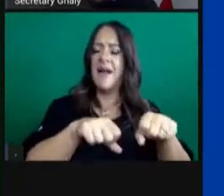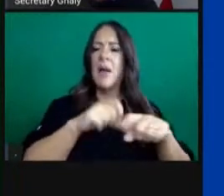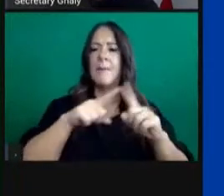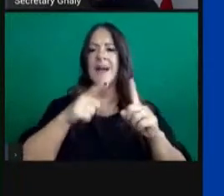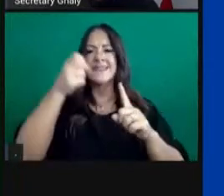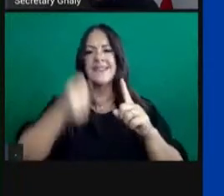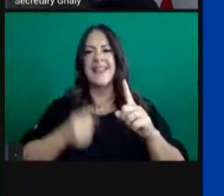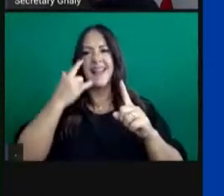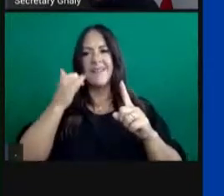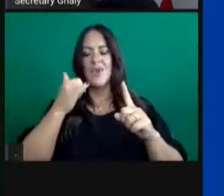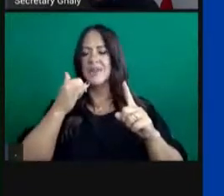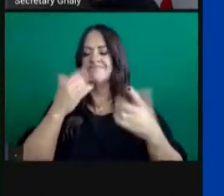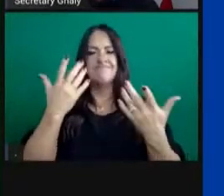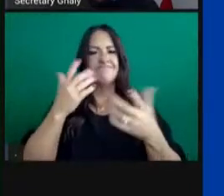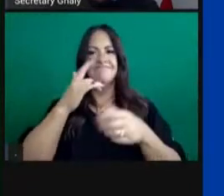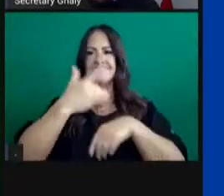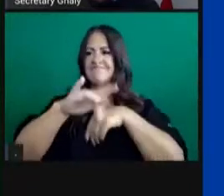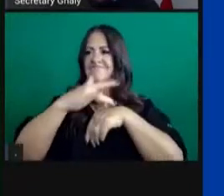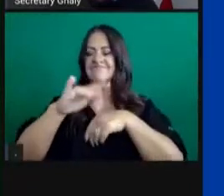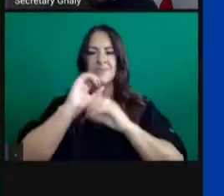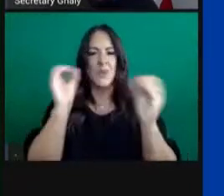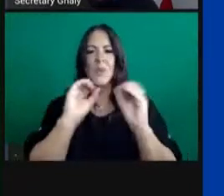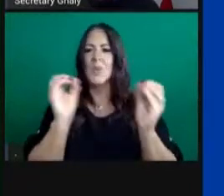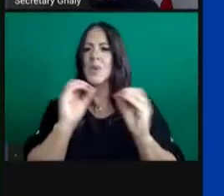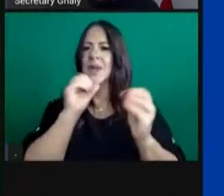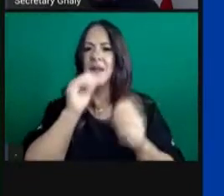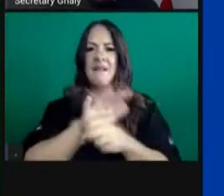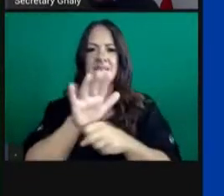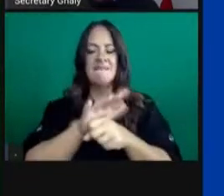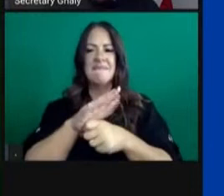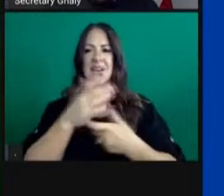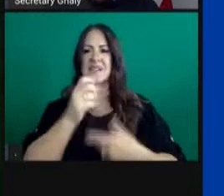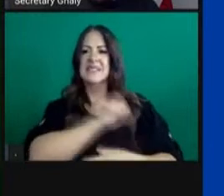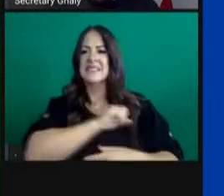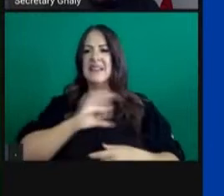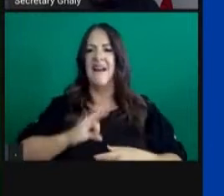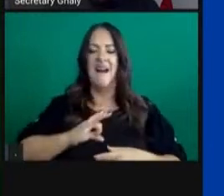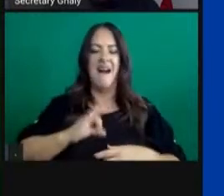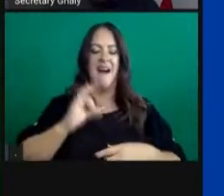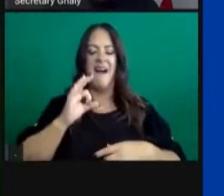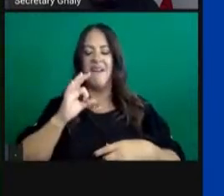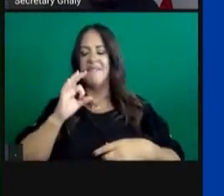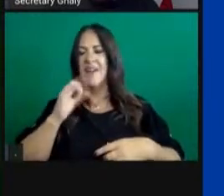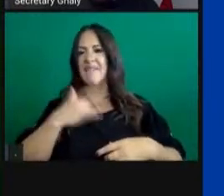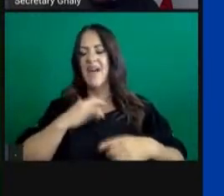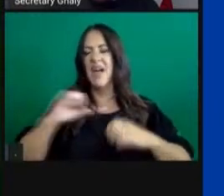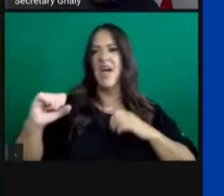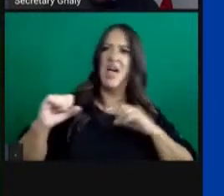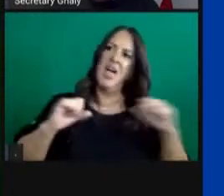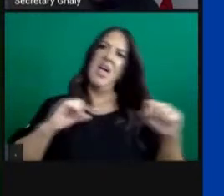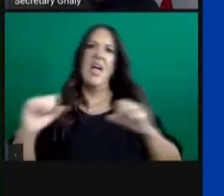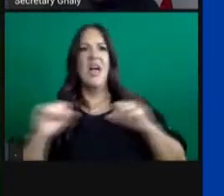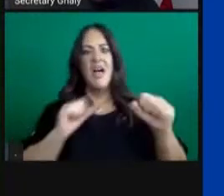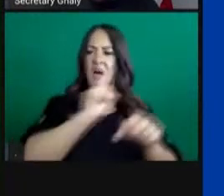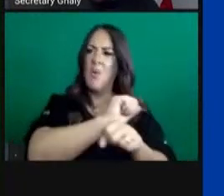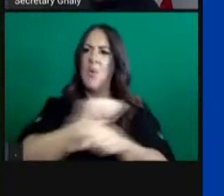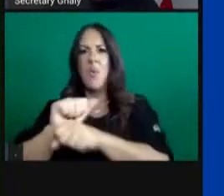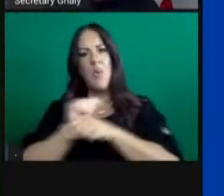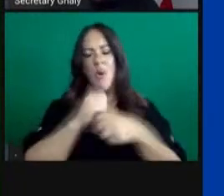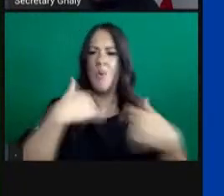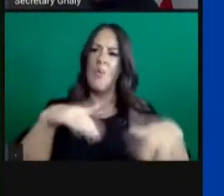Hospitals that are running out of staff, having to use rooms that they don't traditionally do longer than